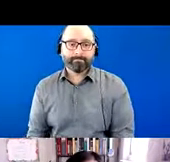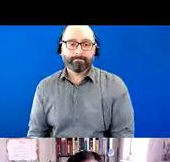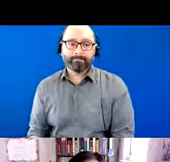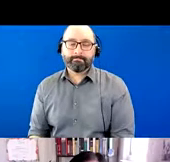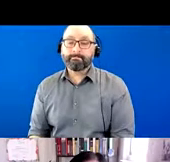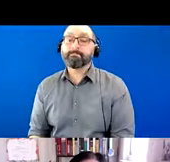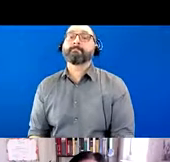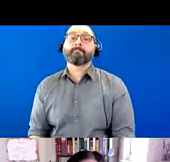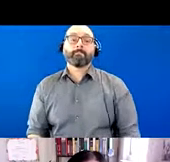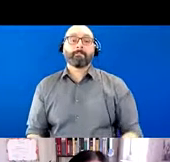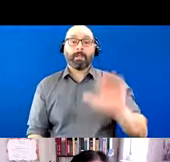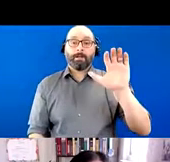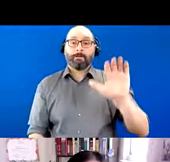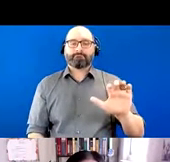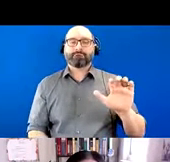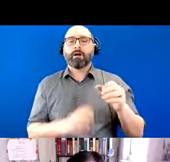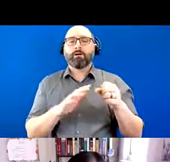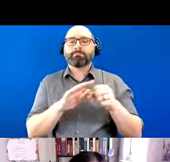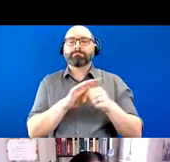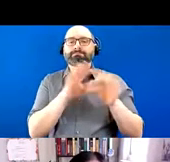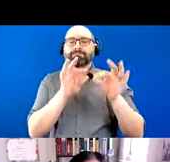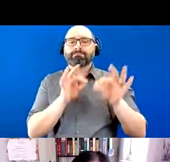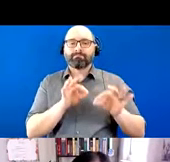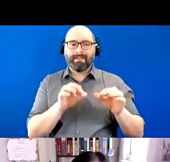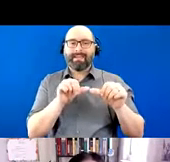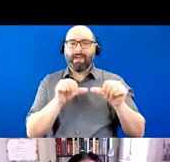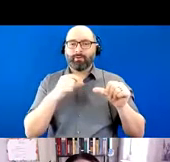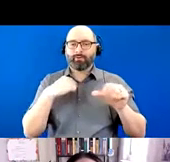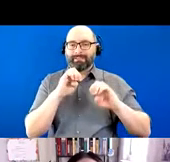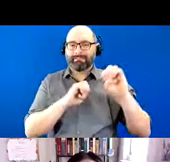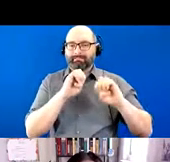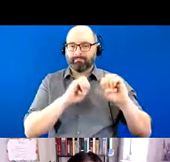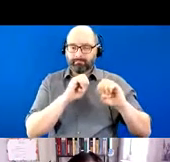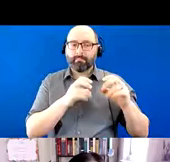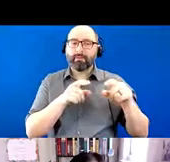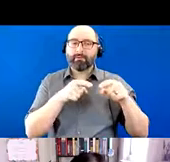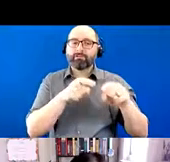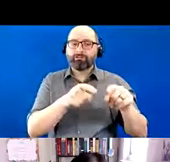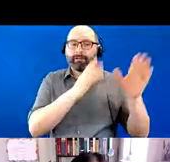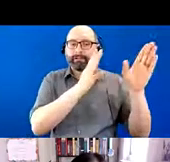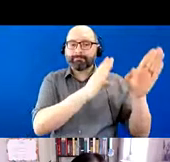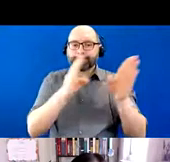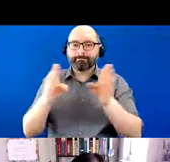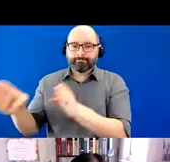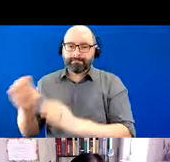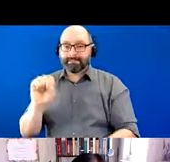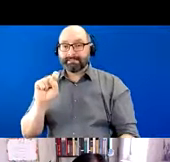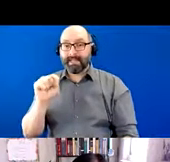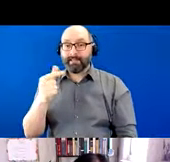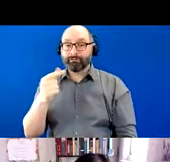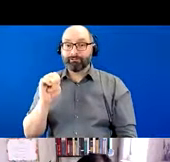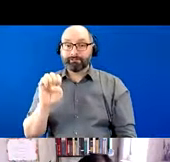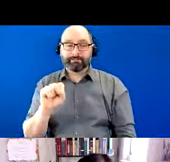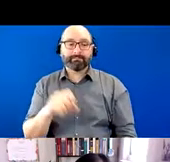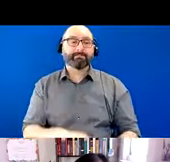So here's an overview of the areas that we assess throughout the different stages of dementia. We want to